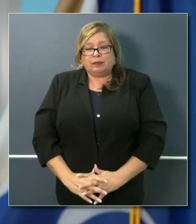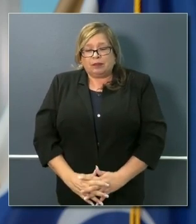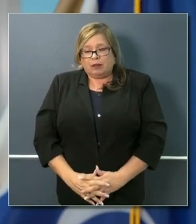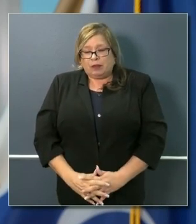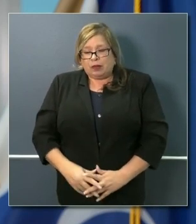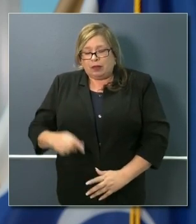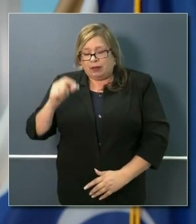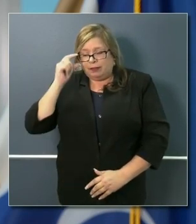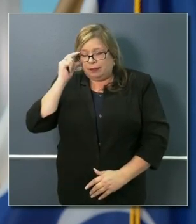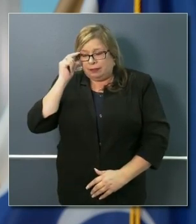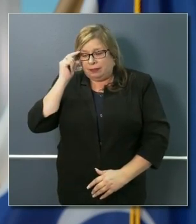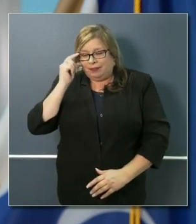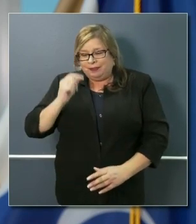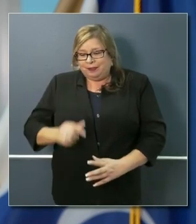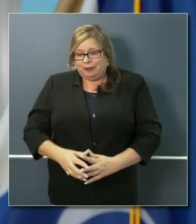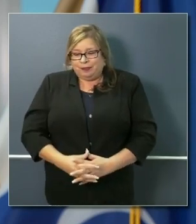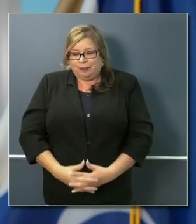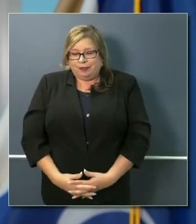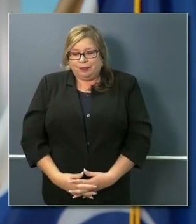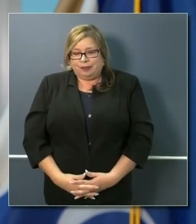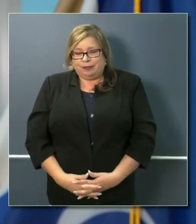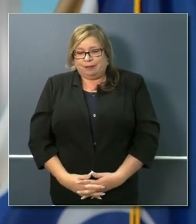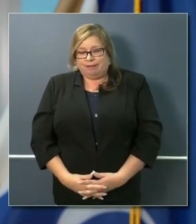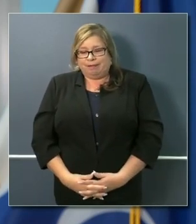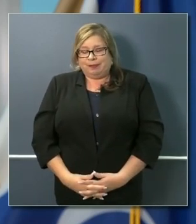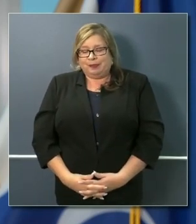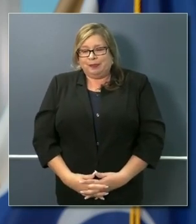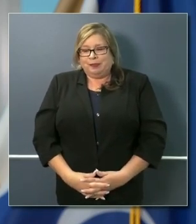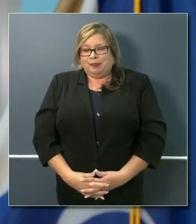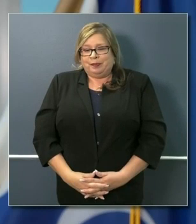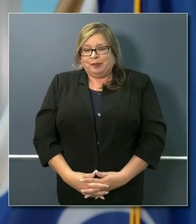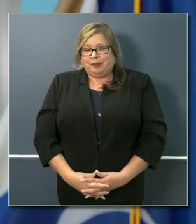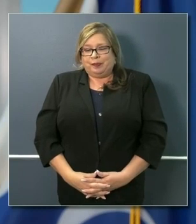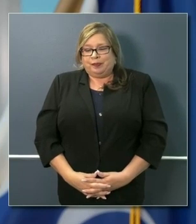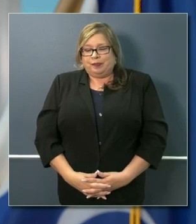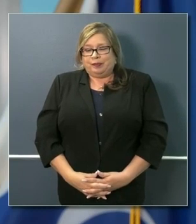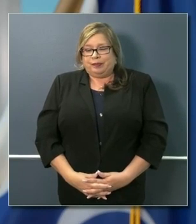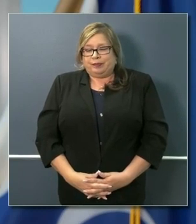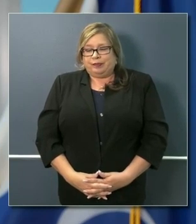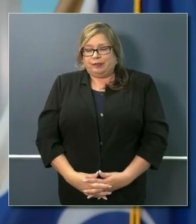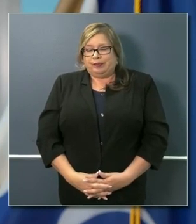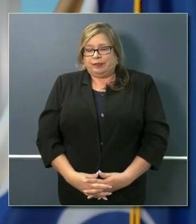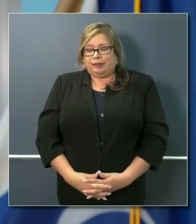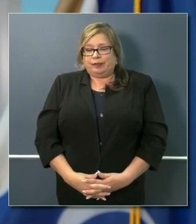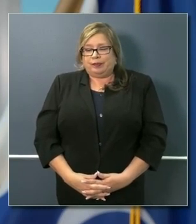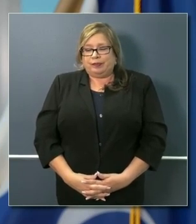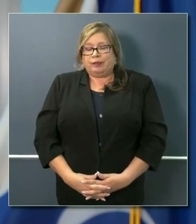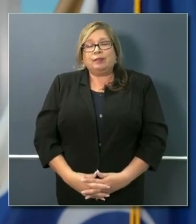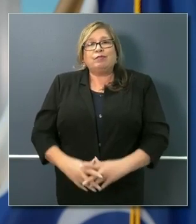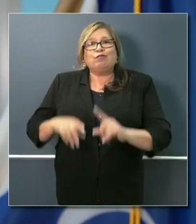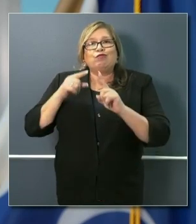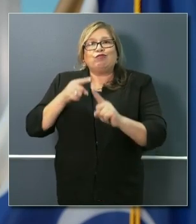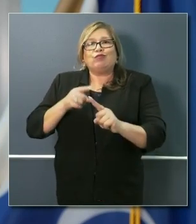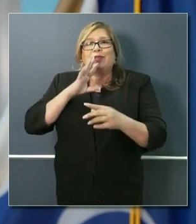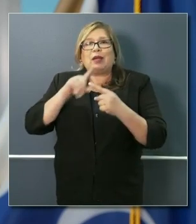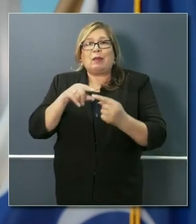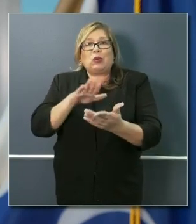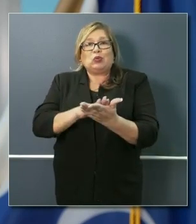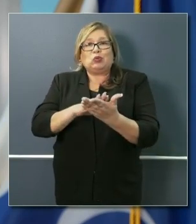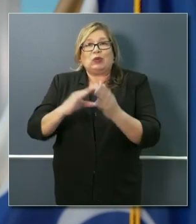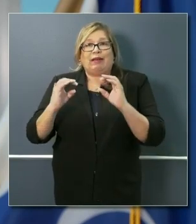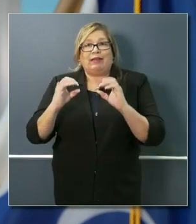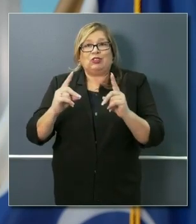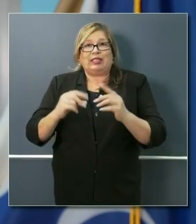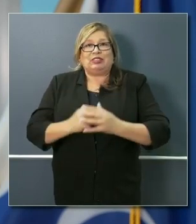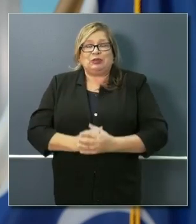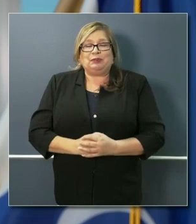Thank you, Governor. question on the issue of education. We're a few weeks into this distance learning experiment, and I